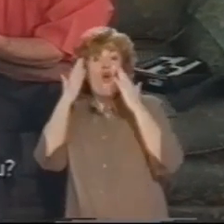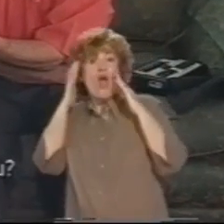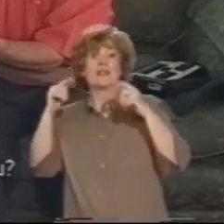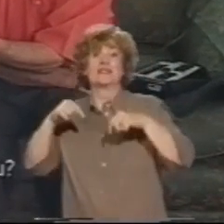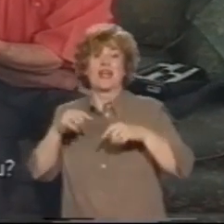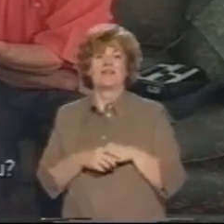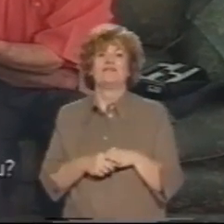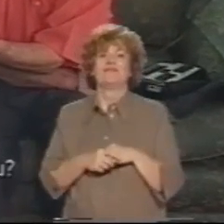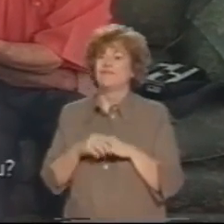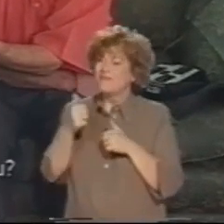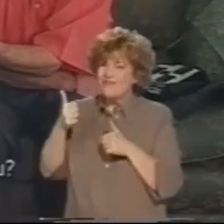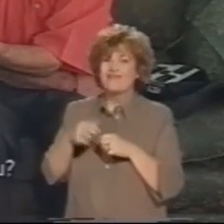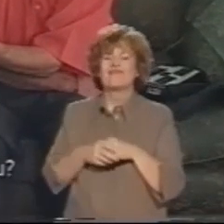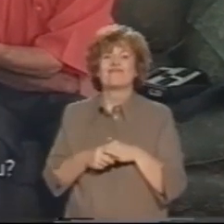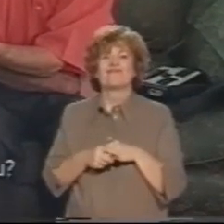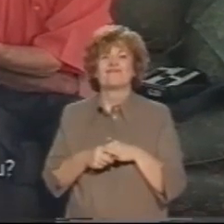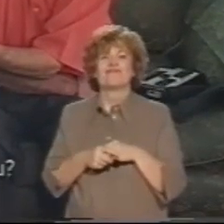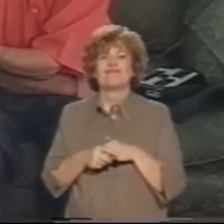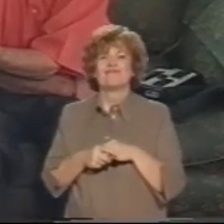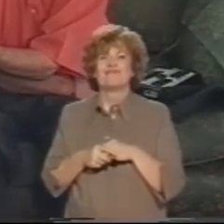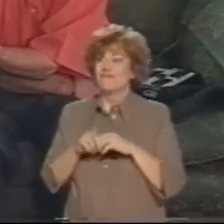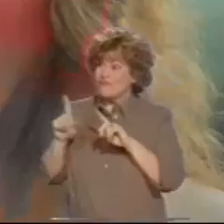Yes, thank you. And you?